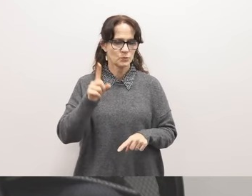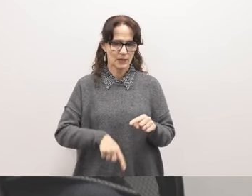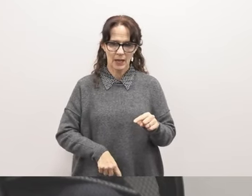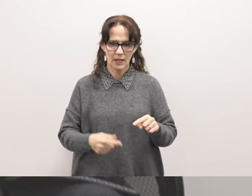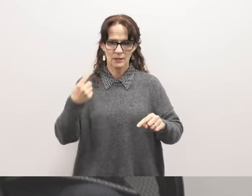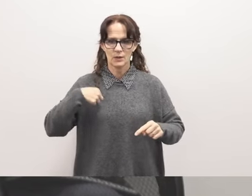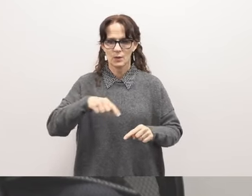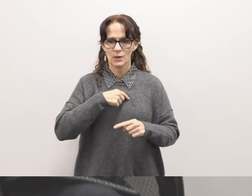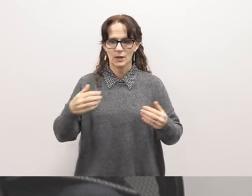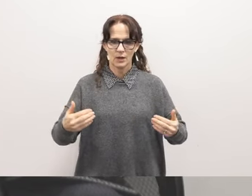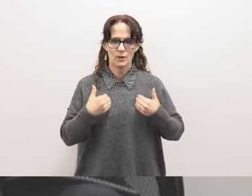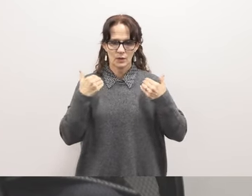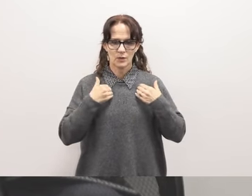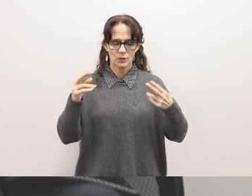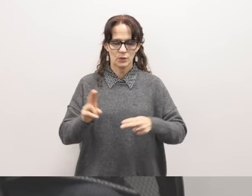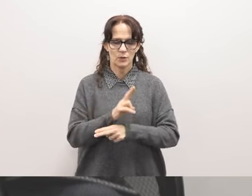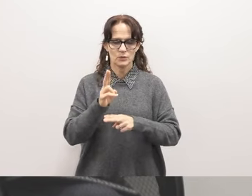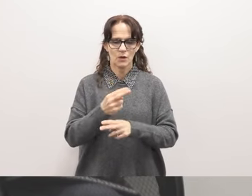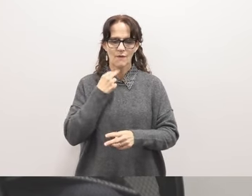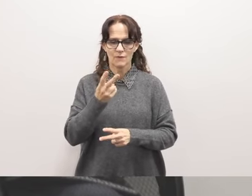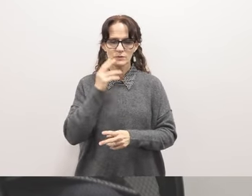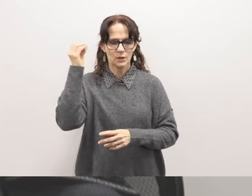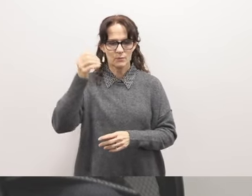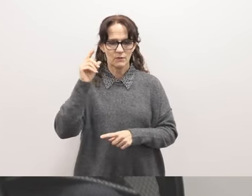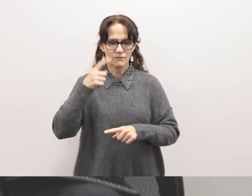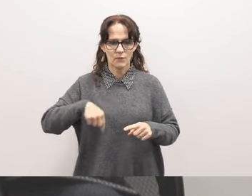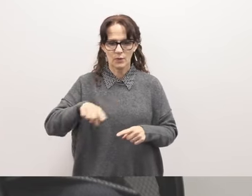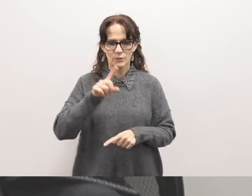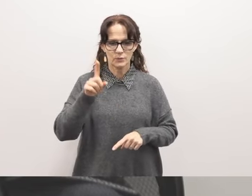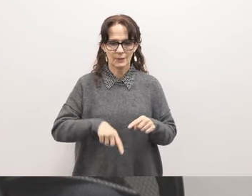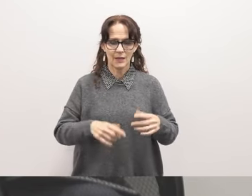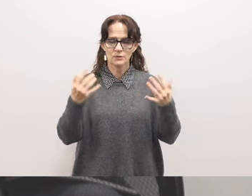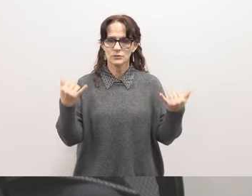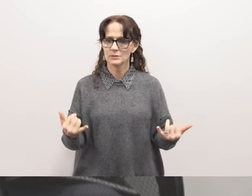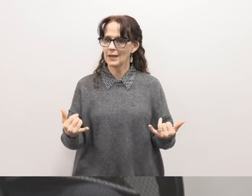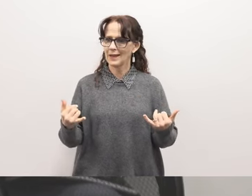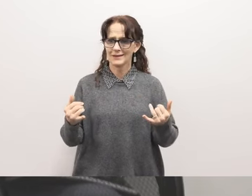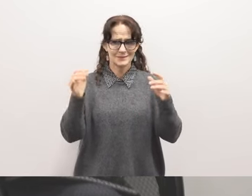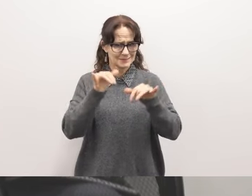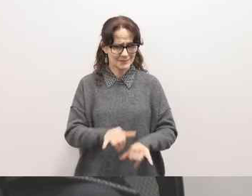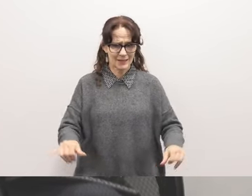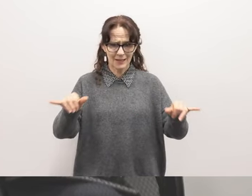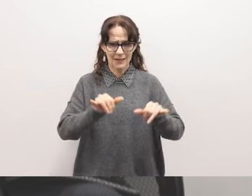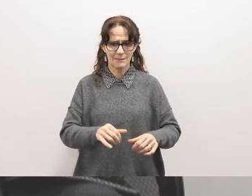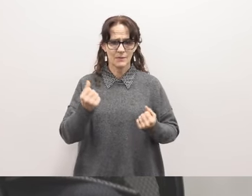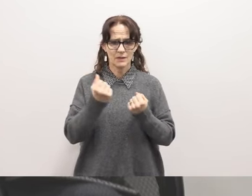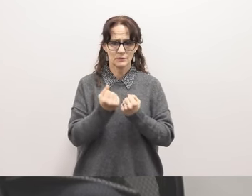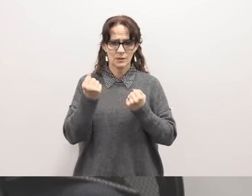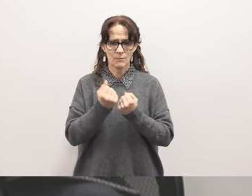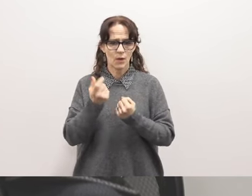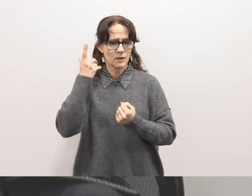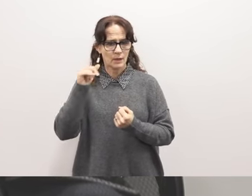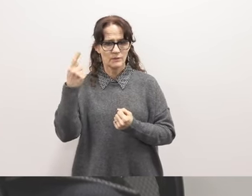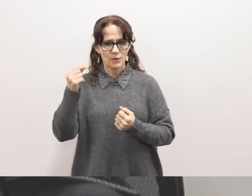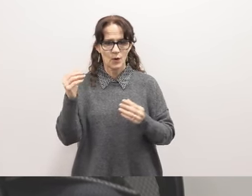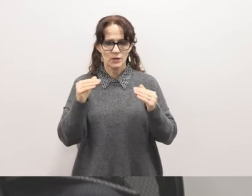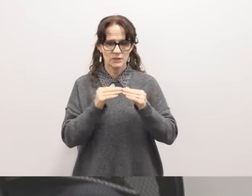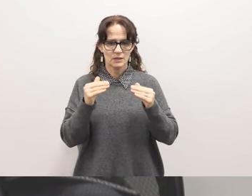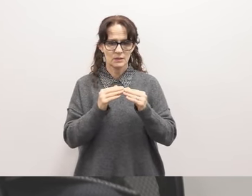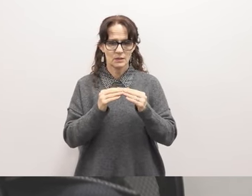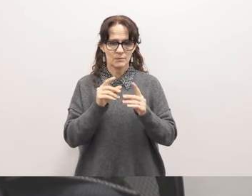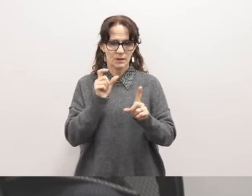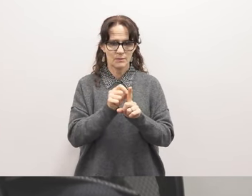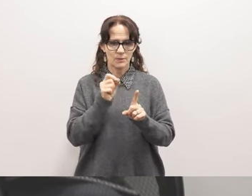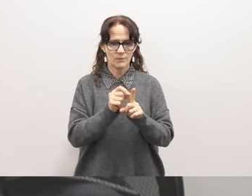We, the youth, use our voices and opinions for those who can't. Today is no different because I stand here today alongside Californians for Justice who have been targeted